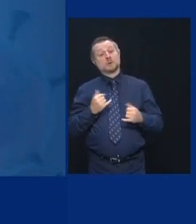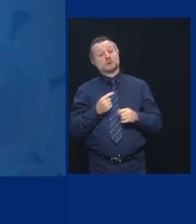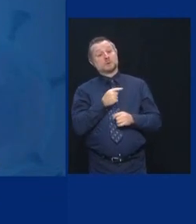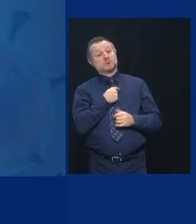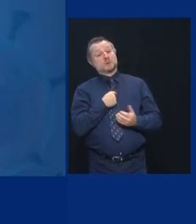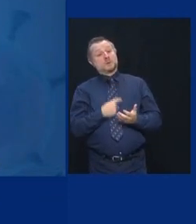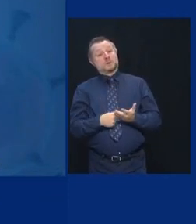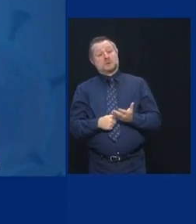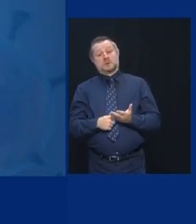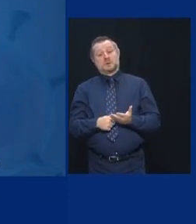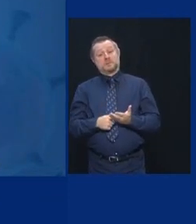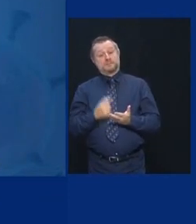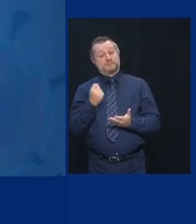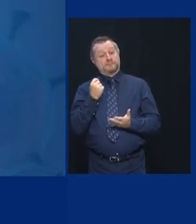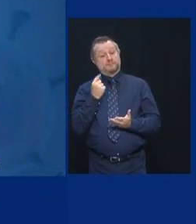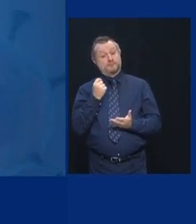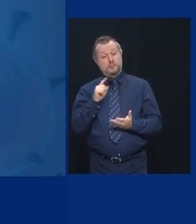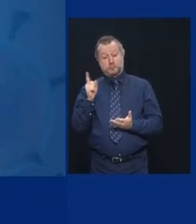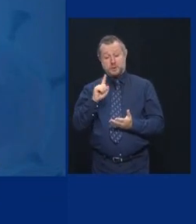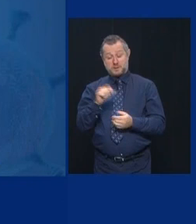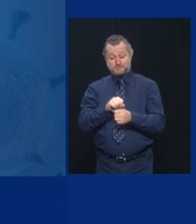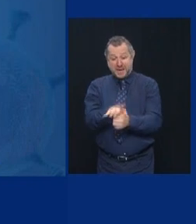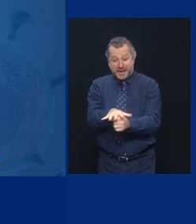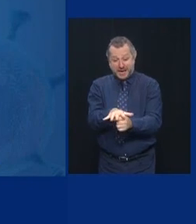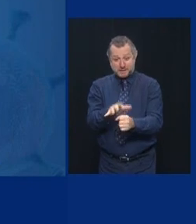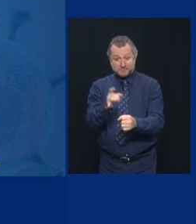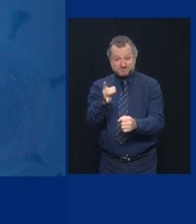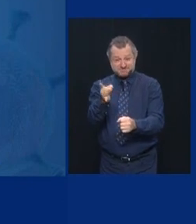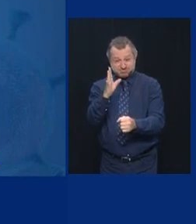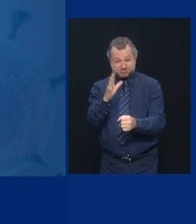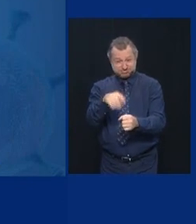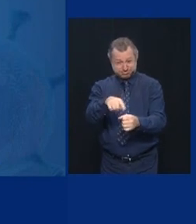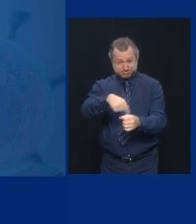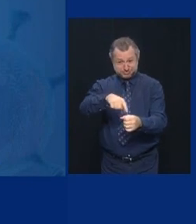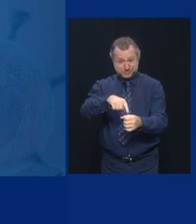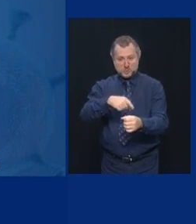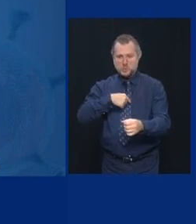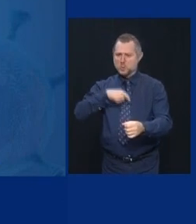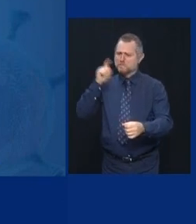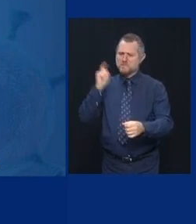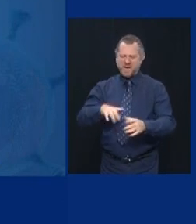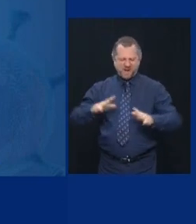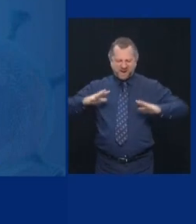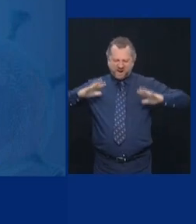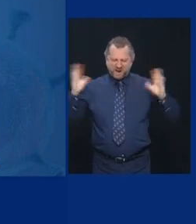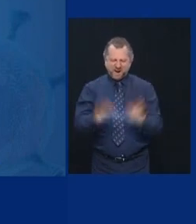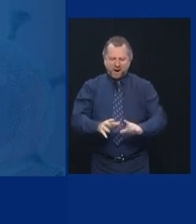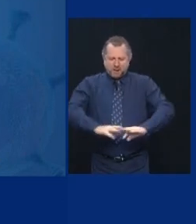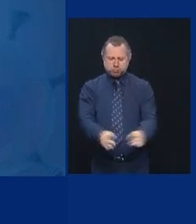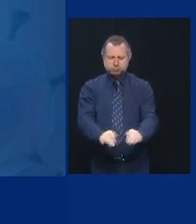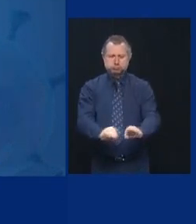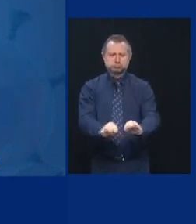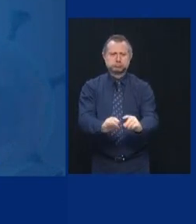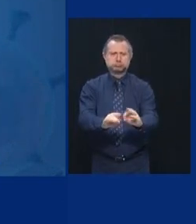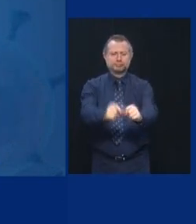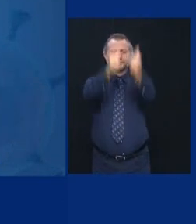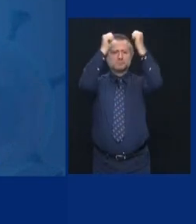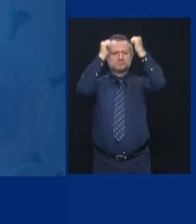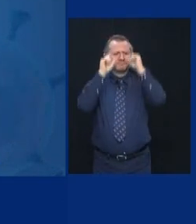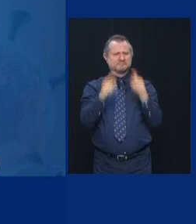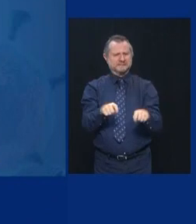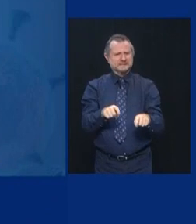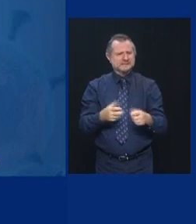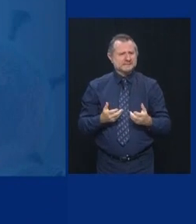These clusters have to be attacked. Picture that map